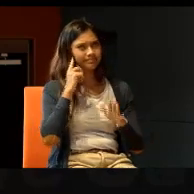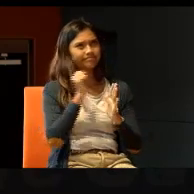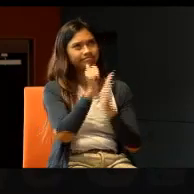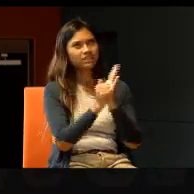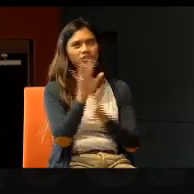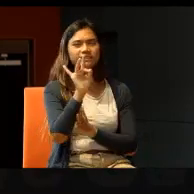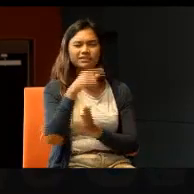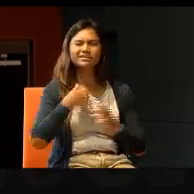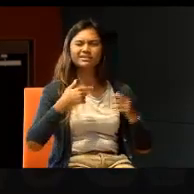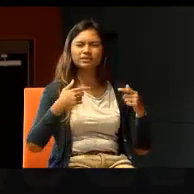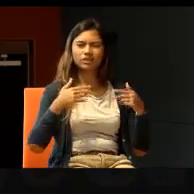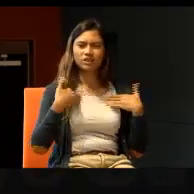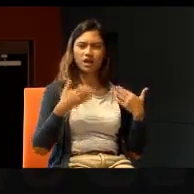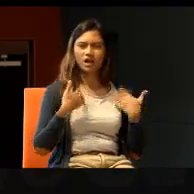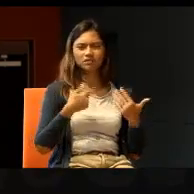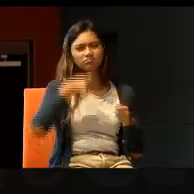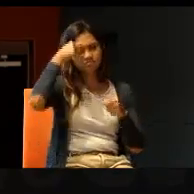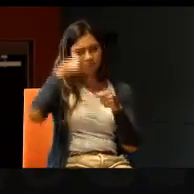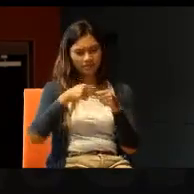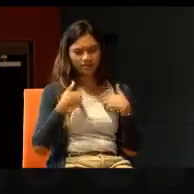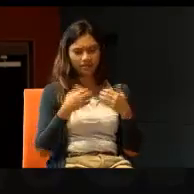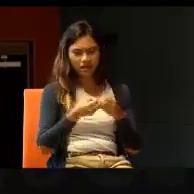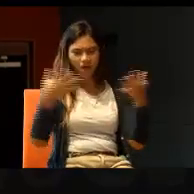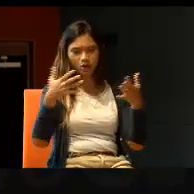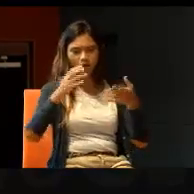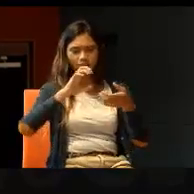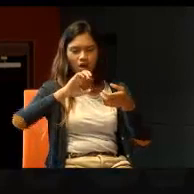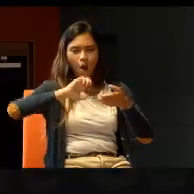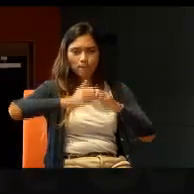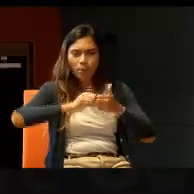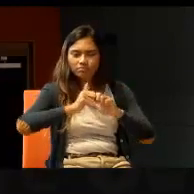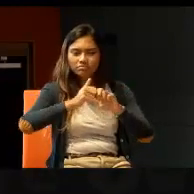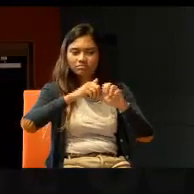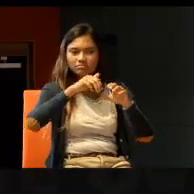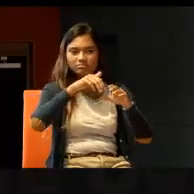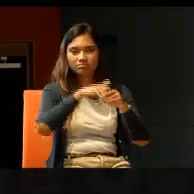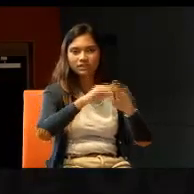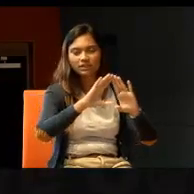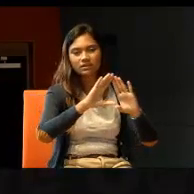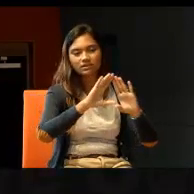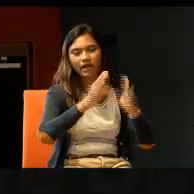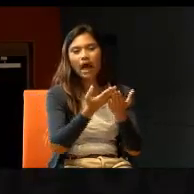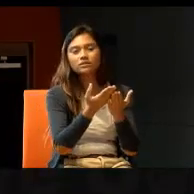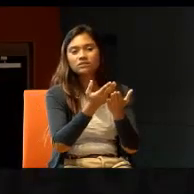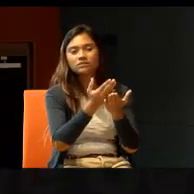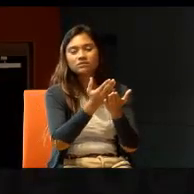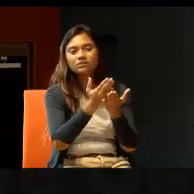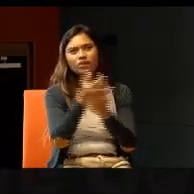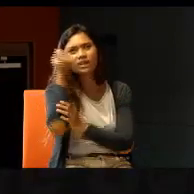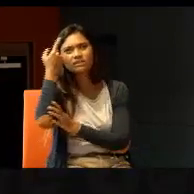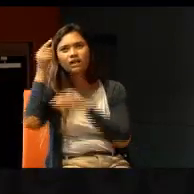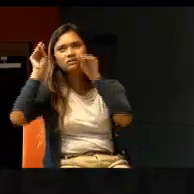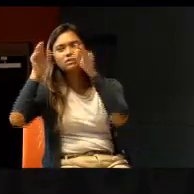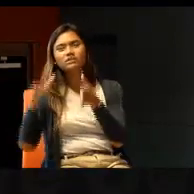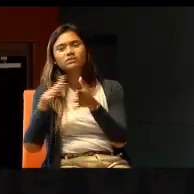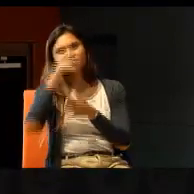I remember that, I have a lot of problems, in a classroom, even then, understanding teachers, because my hearing was not